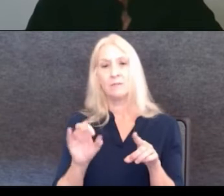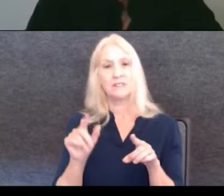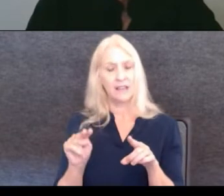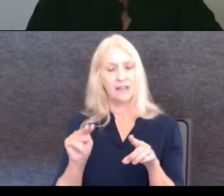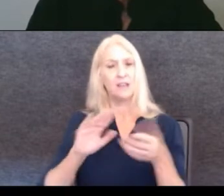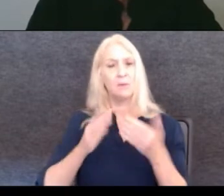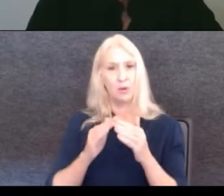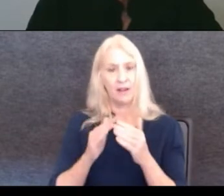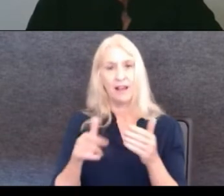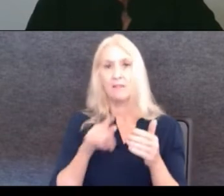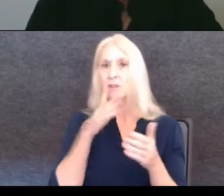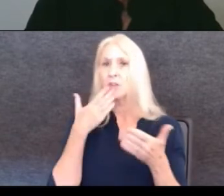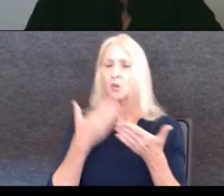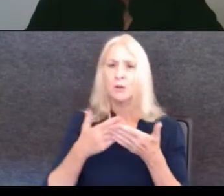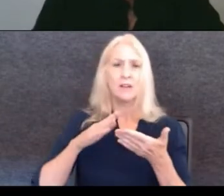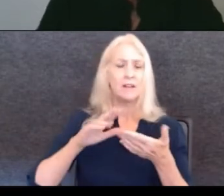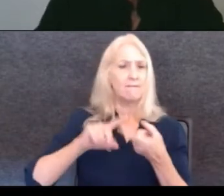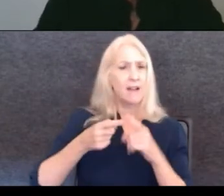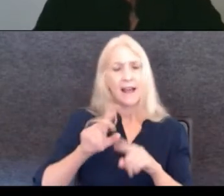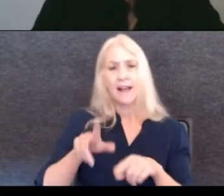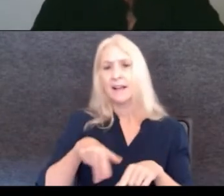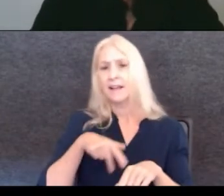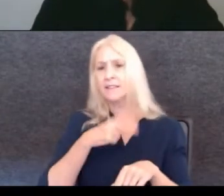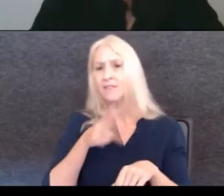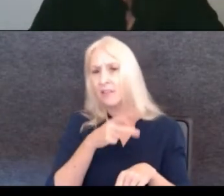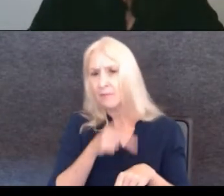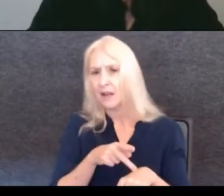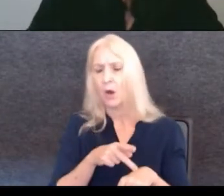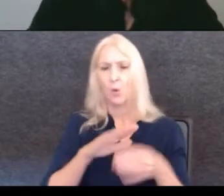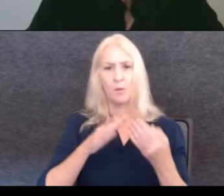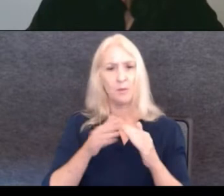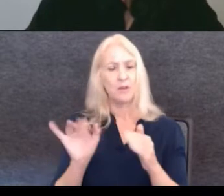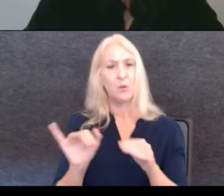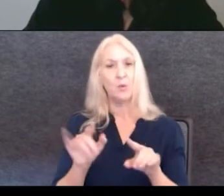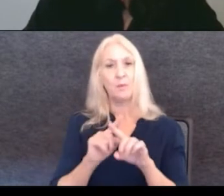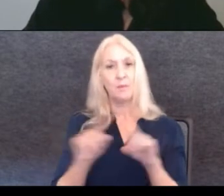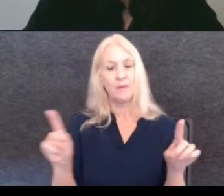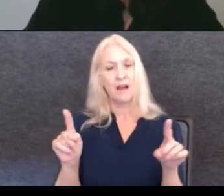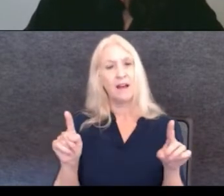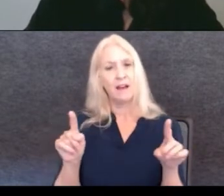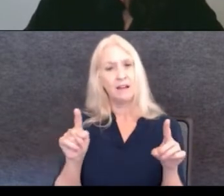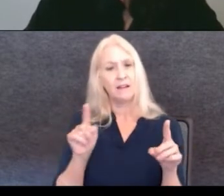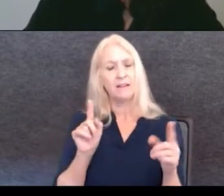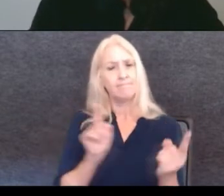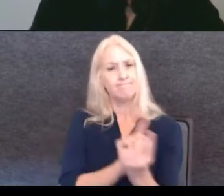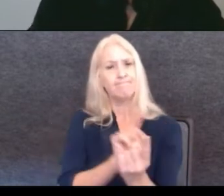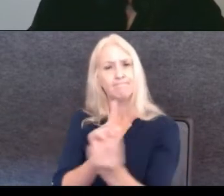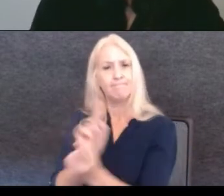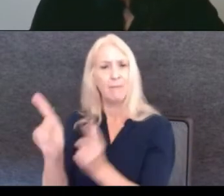good friends that is amazing Filipino community, but, but it's not just that you find the support in one another, right?